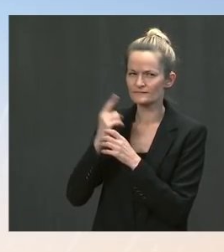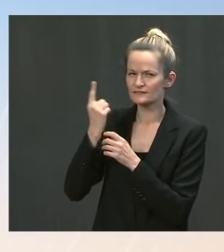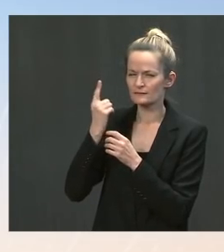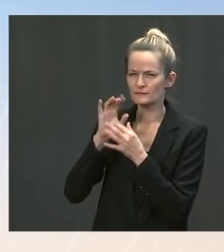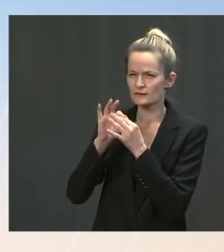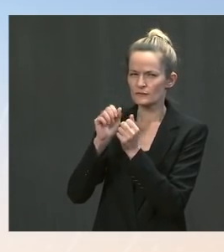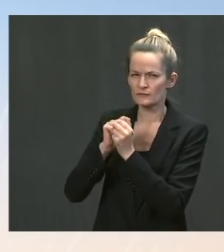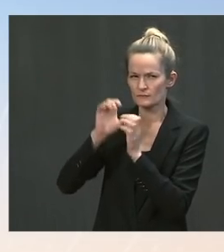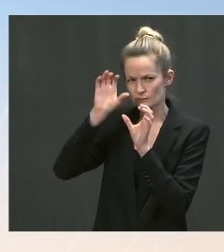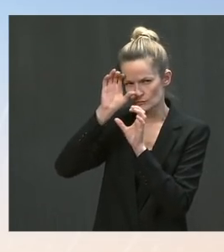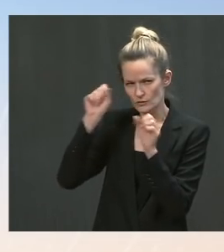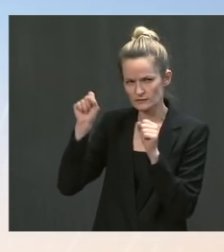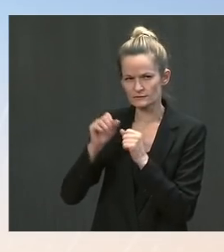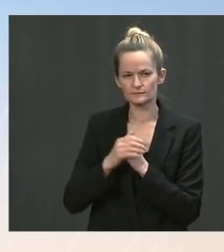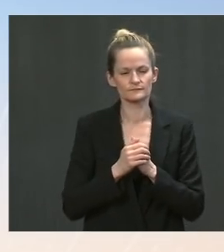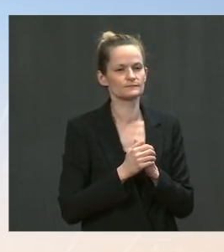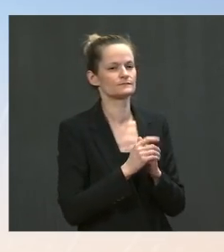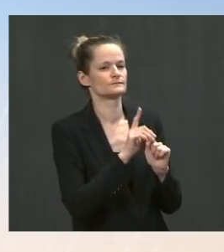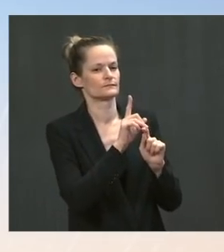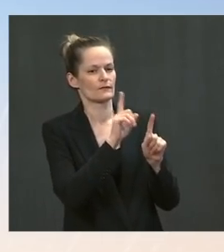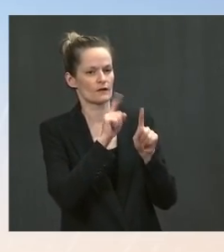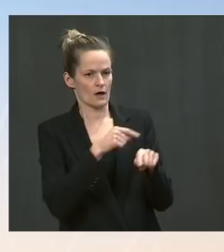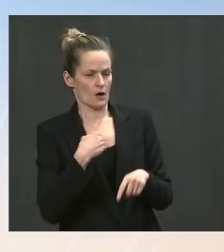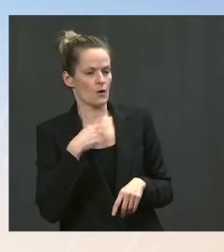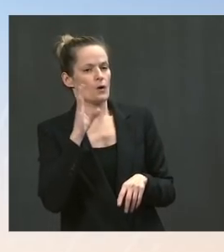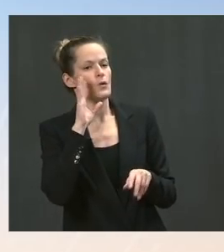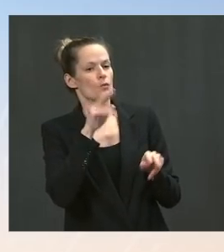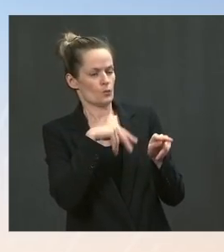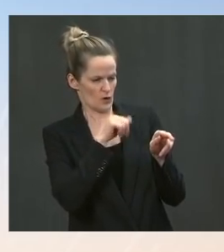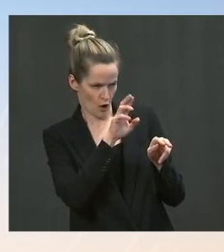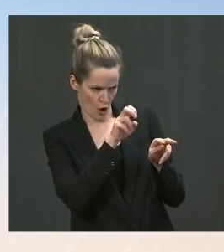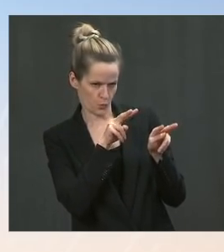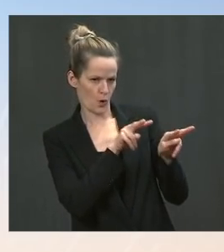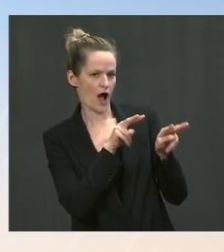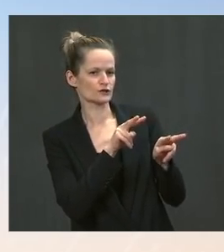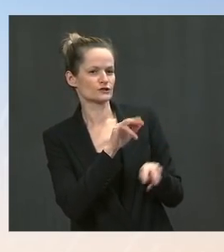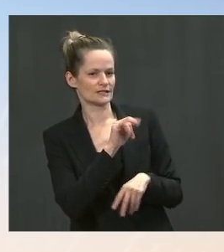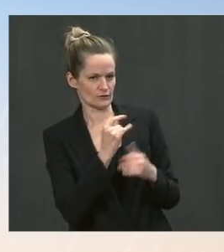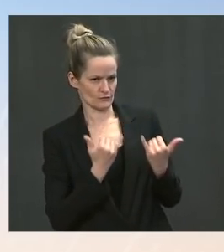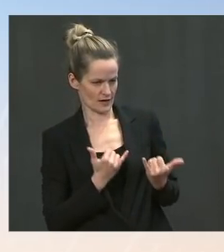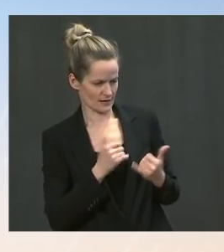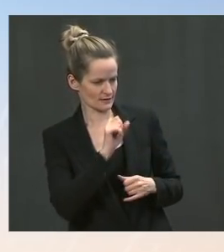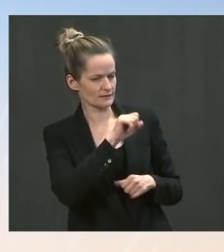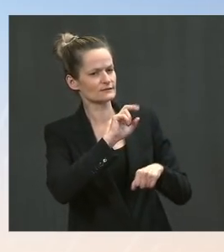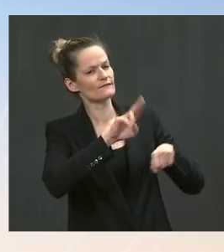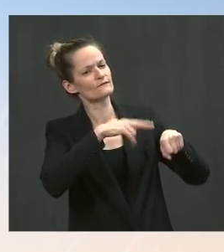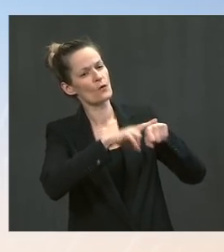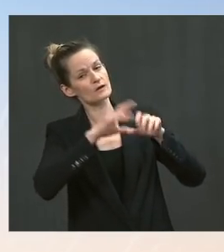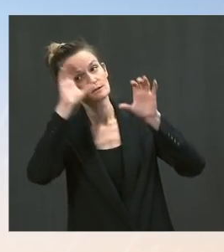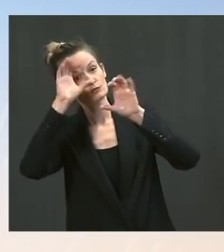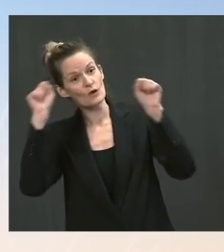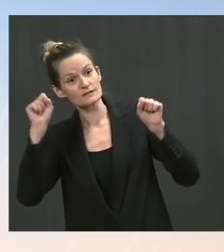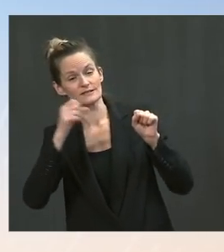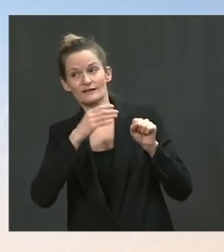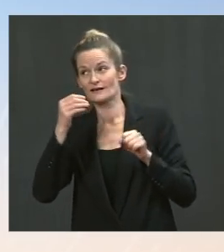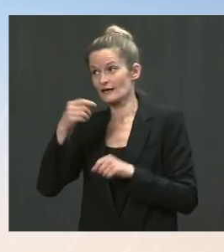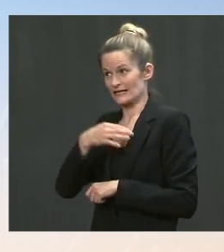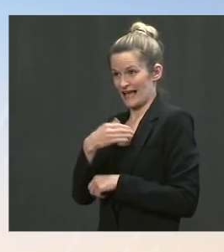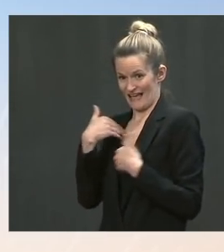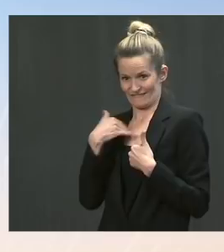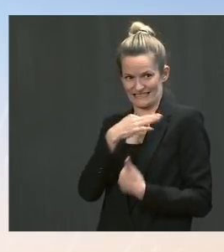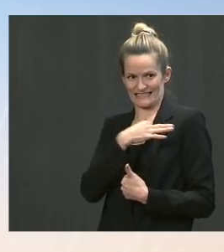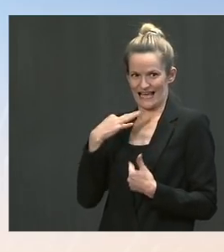We are, Jeff, following it quite closely. And, of course, the President has kept abreast of a range of global events happening during his